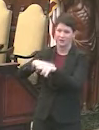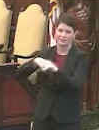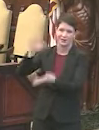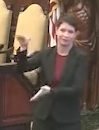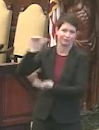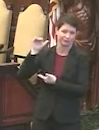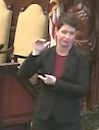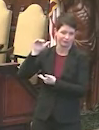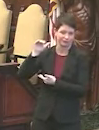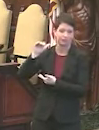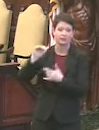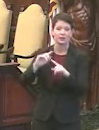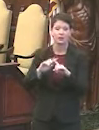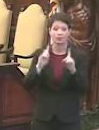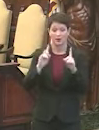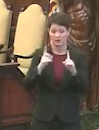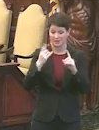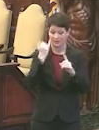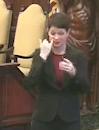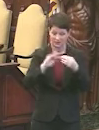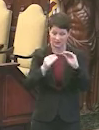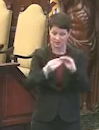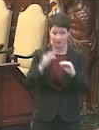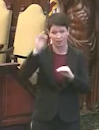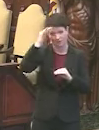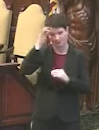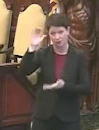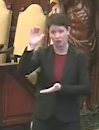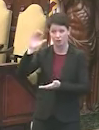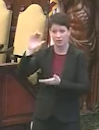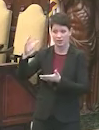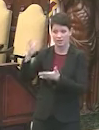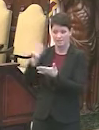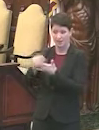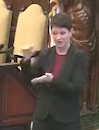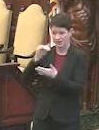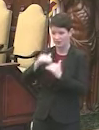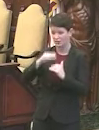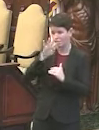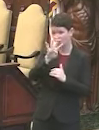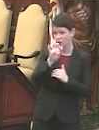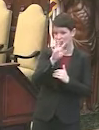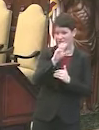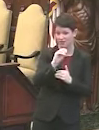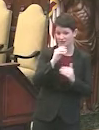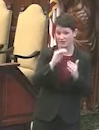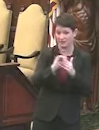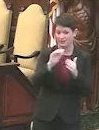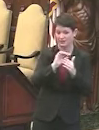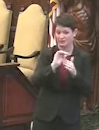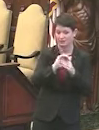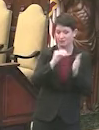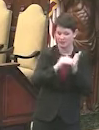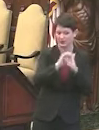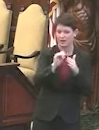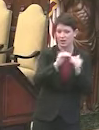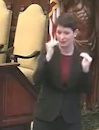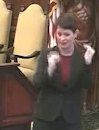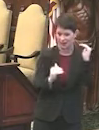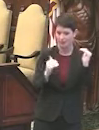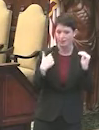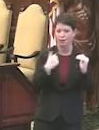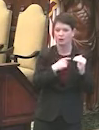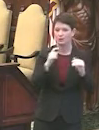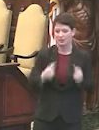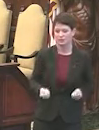Um, so even if the number for the federal relief is bigger than that $450 million gap, um, we're probably going to